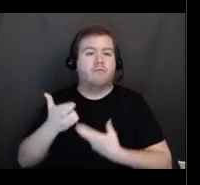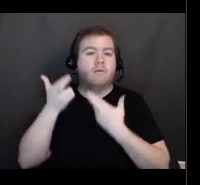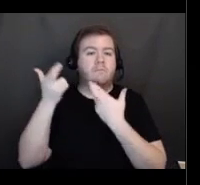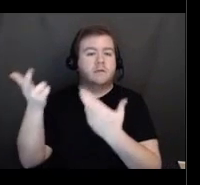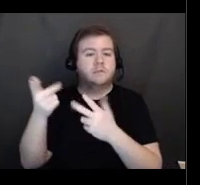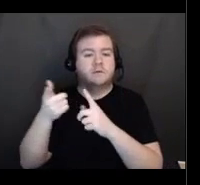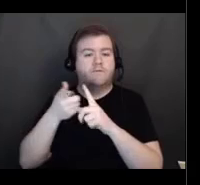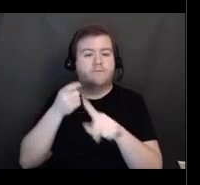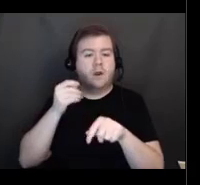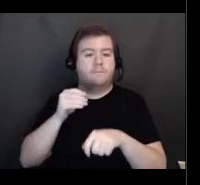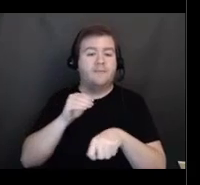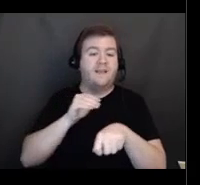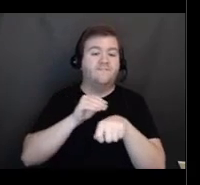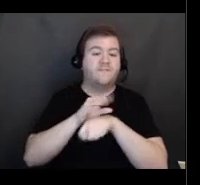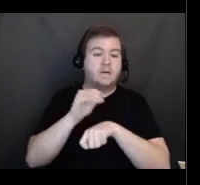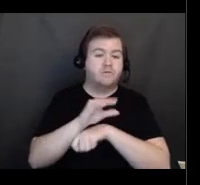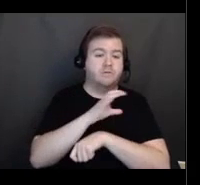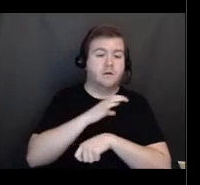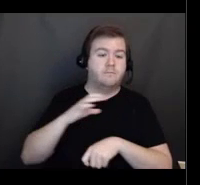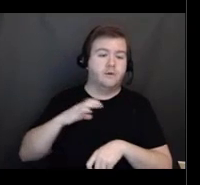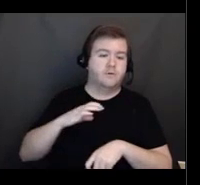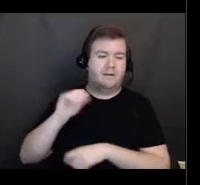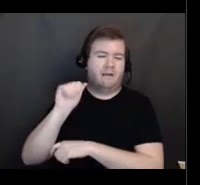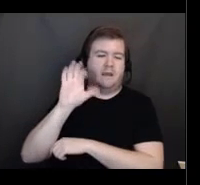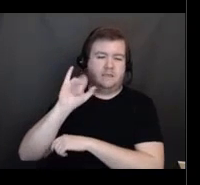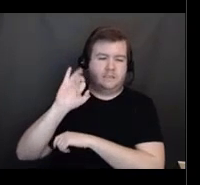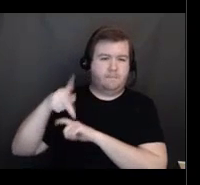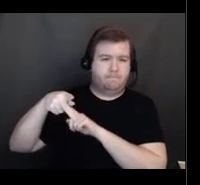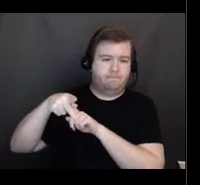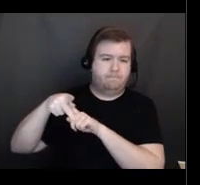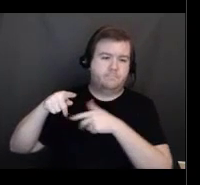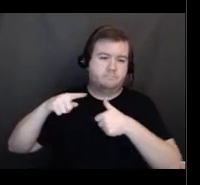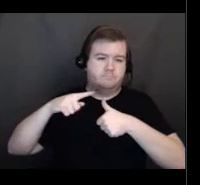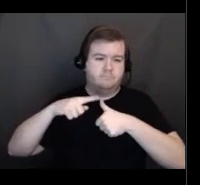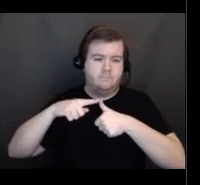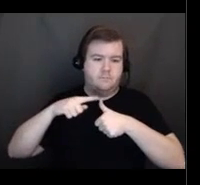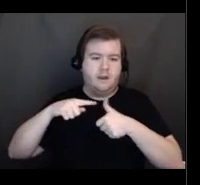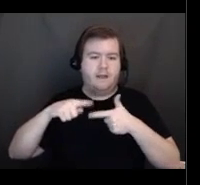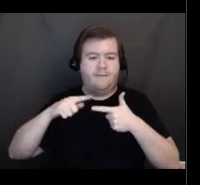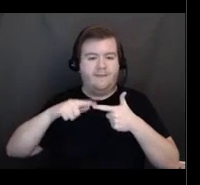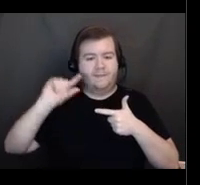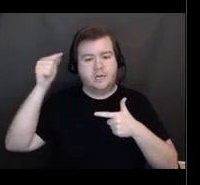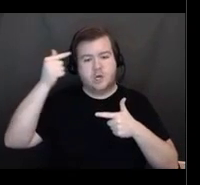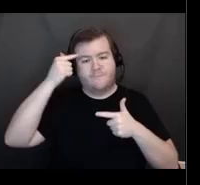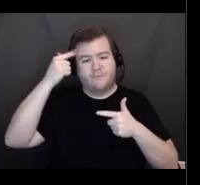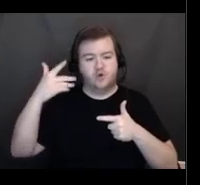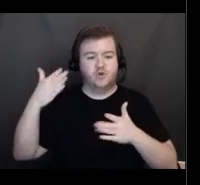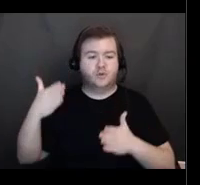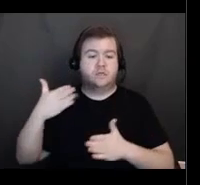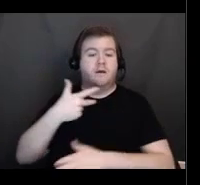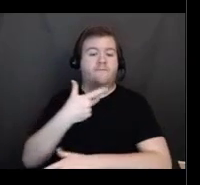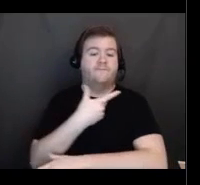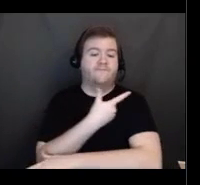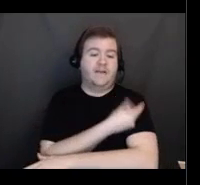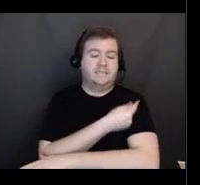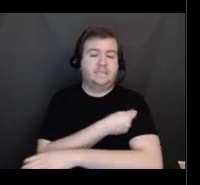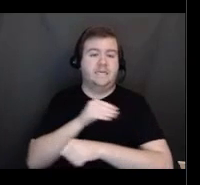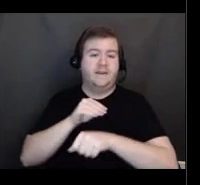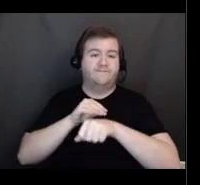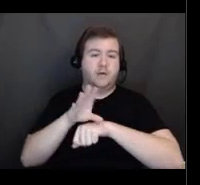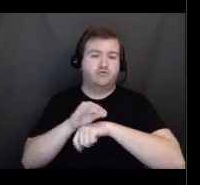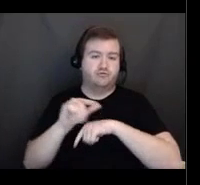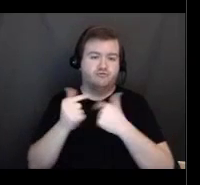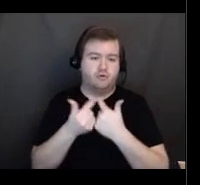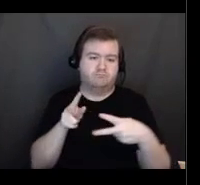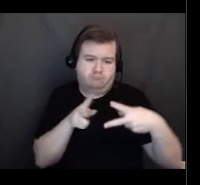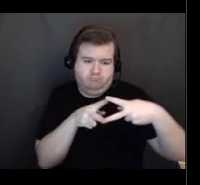the advisory committee on immunization practices or ACIP and the governor's vaccine advisory group. You can see here,